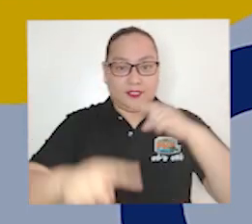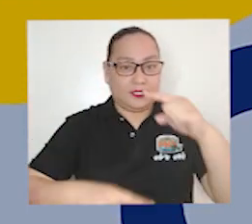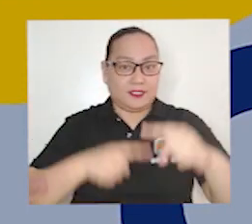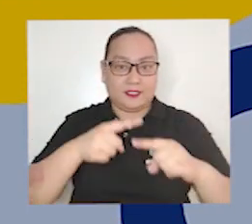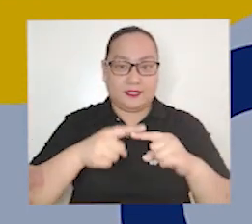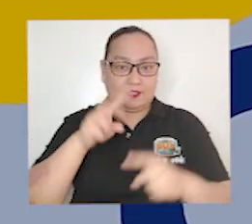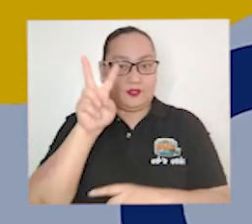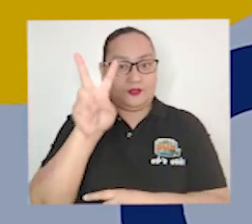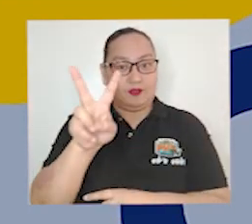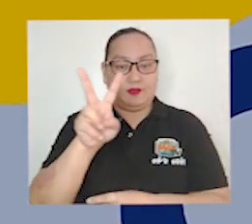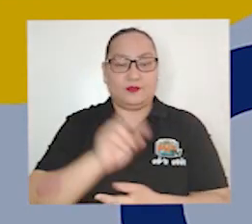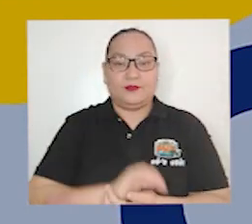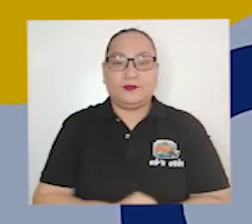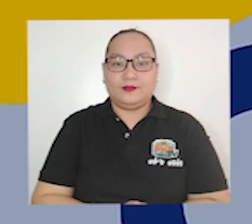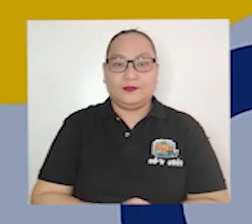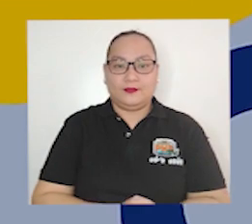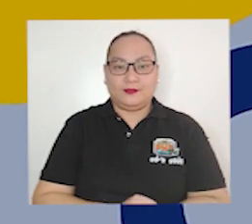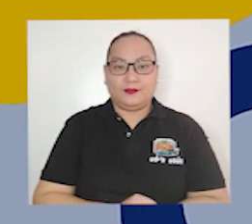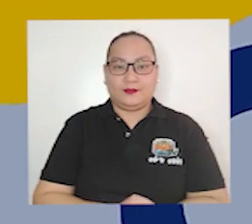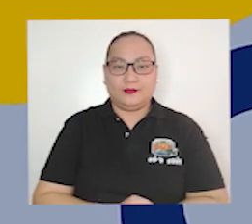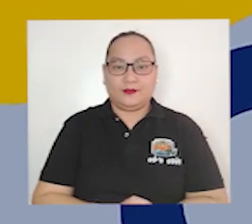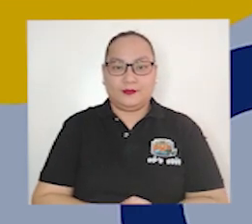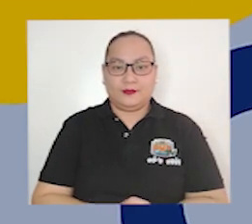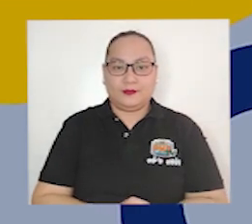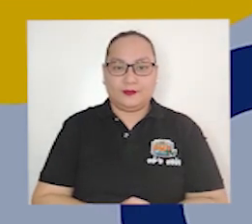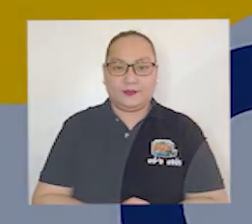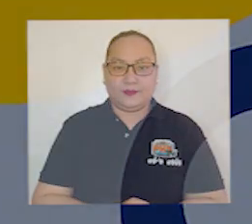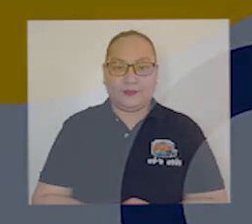Tins TV Season 2